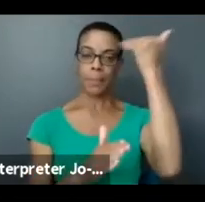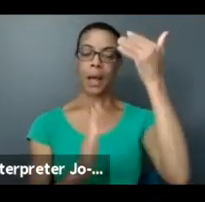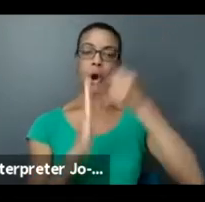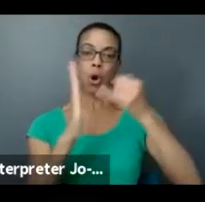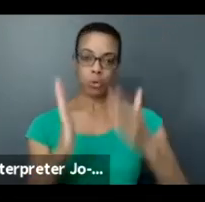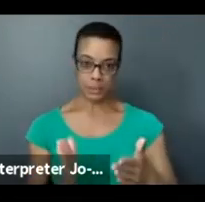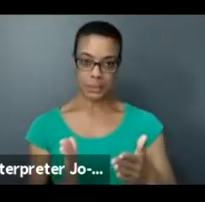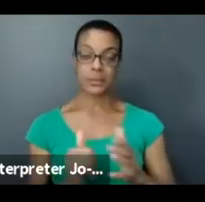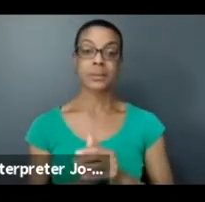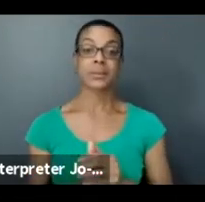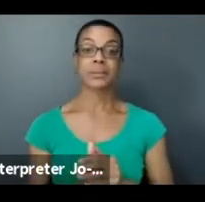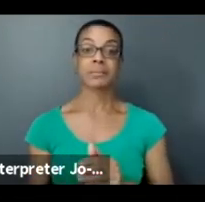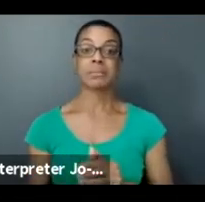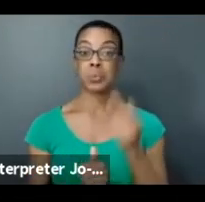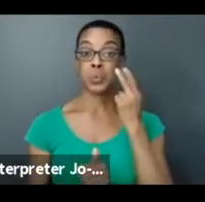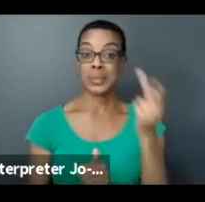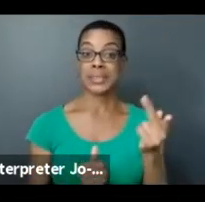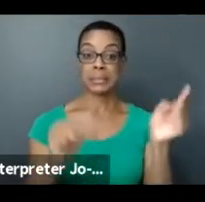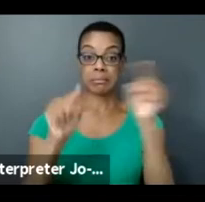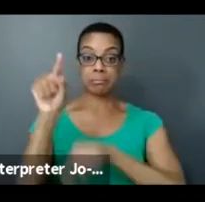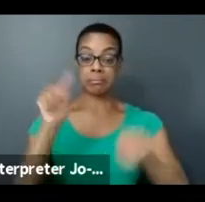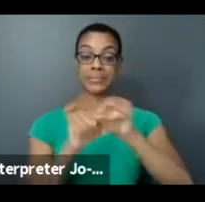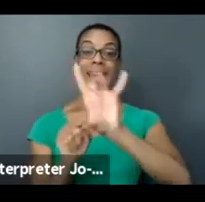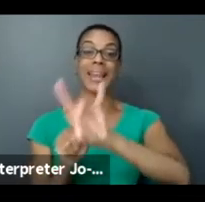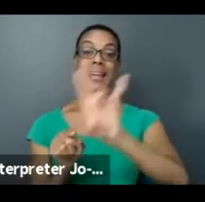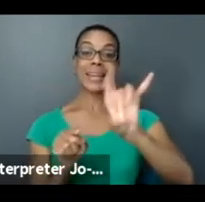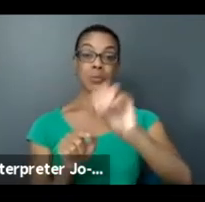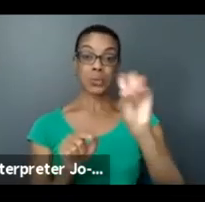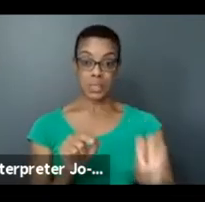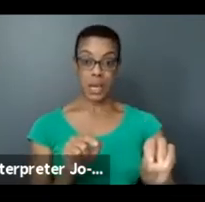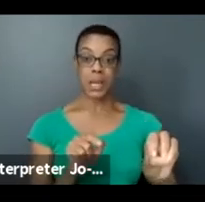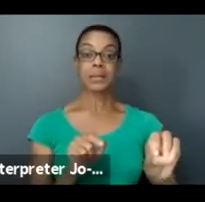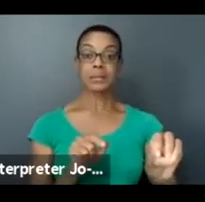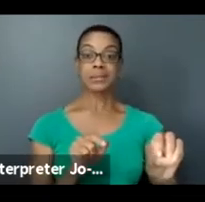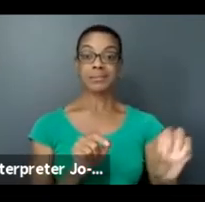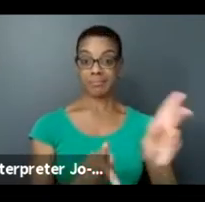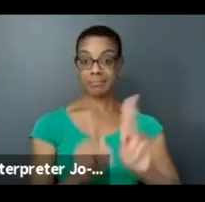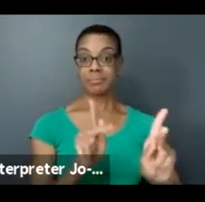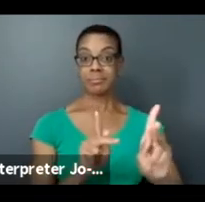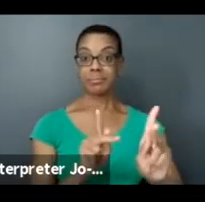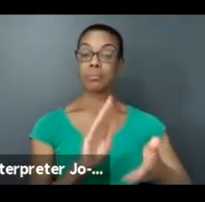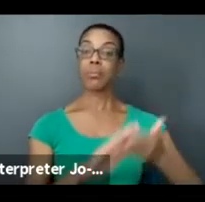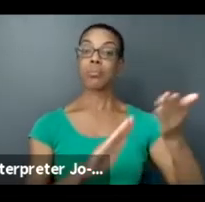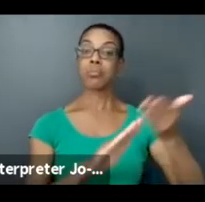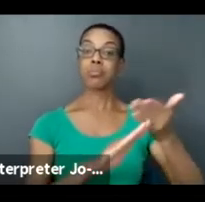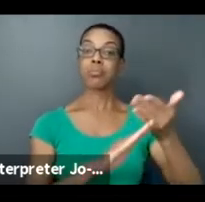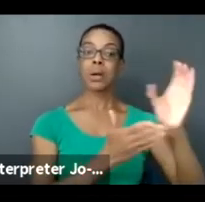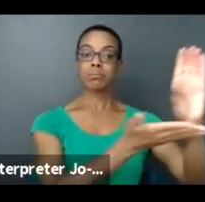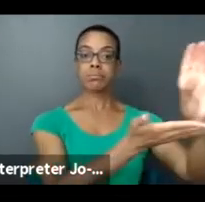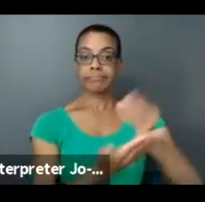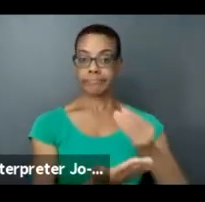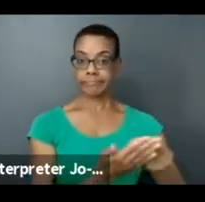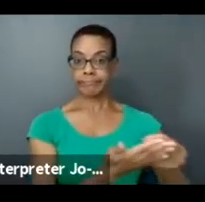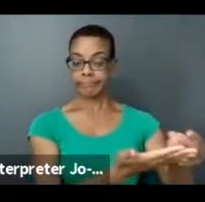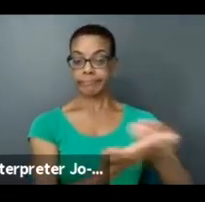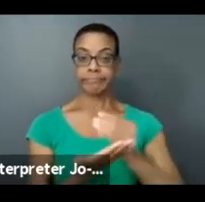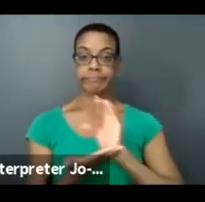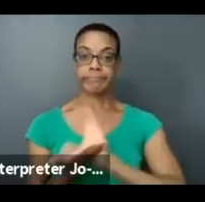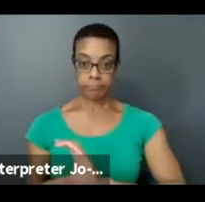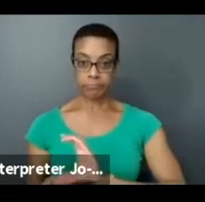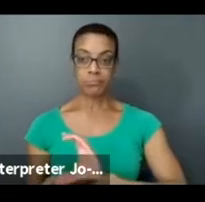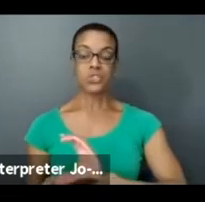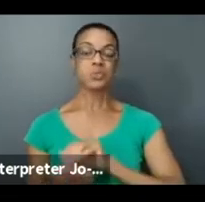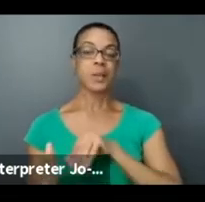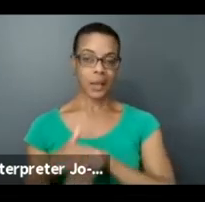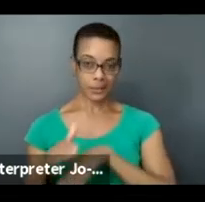So 88% of survey participants believe that operating funding for the Black Arts program should be accessed